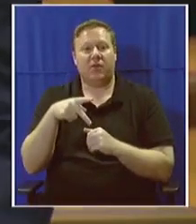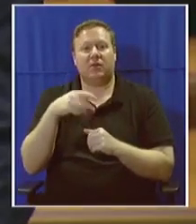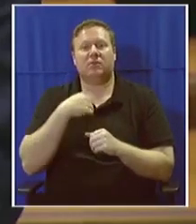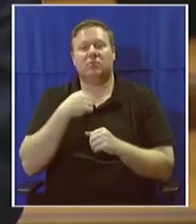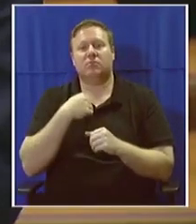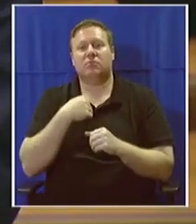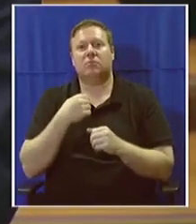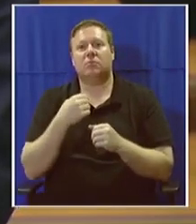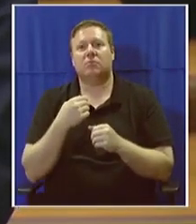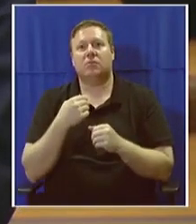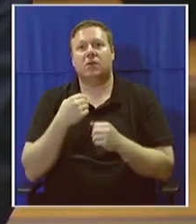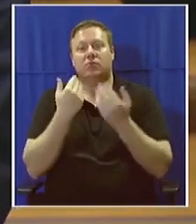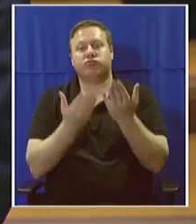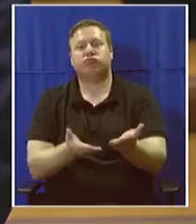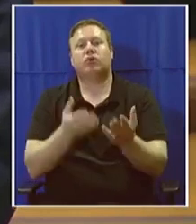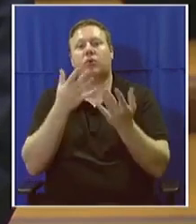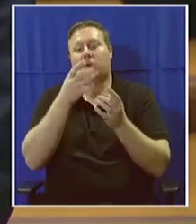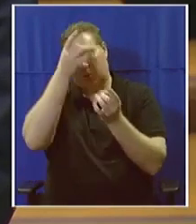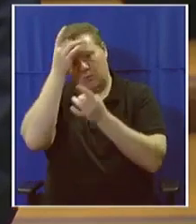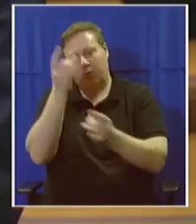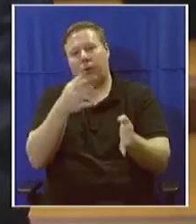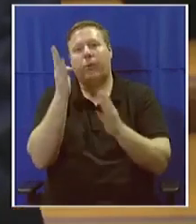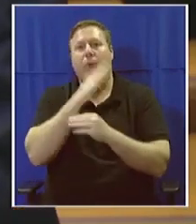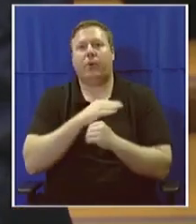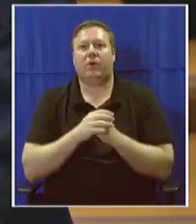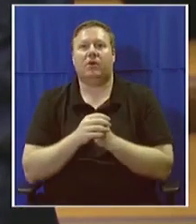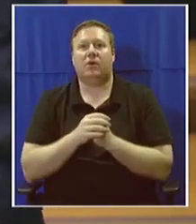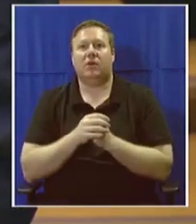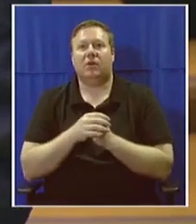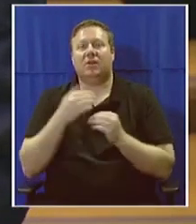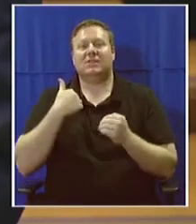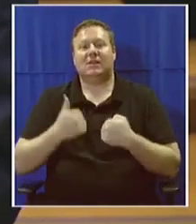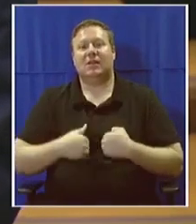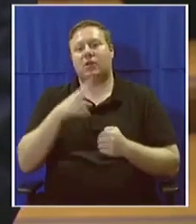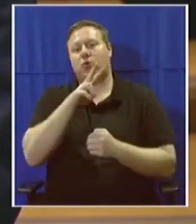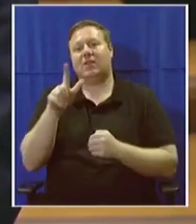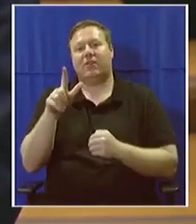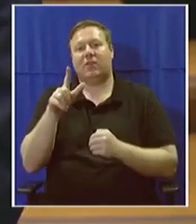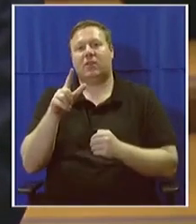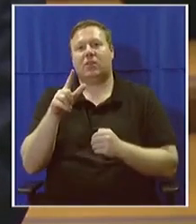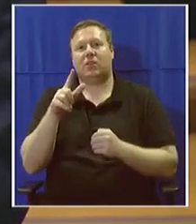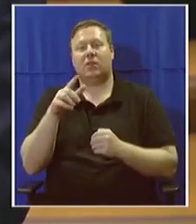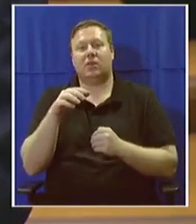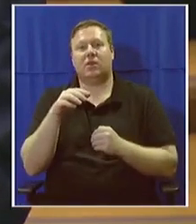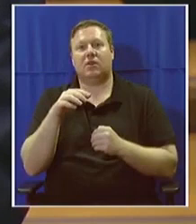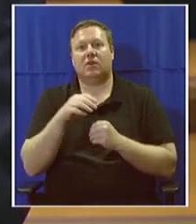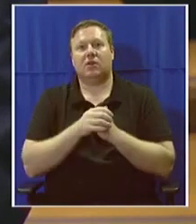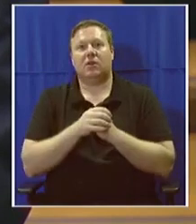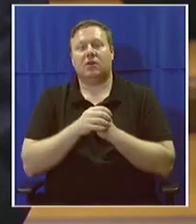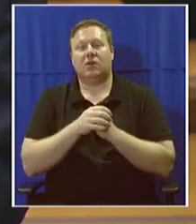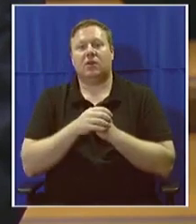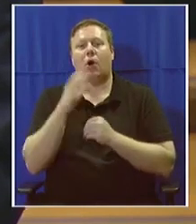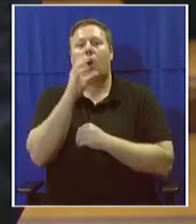notice that this house notes that Sunday, 27th of October, marks the celebration of Diwali or Di Pavoli,